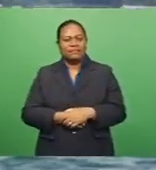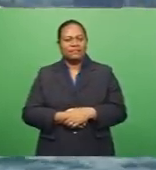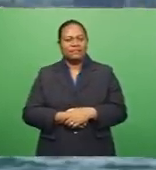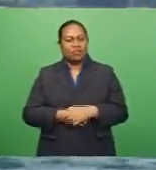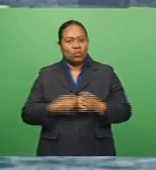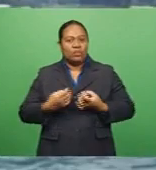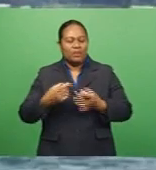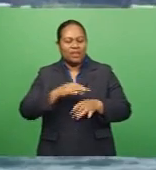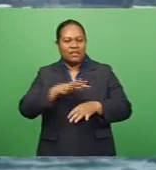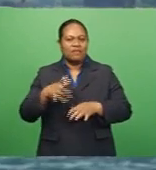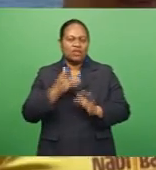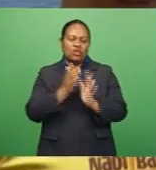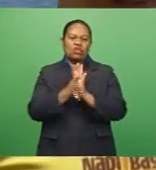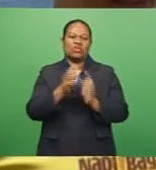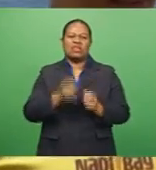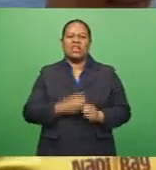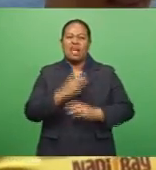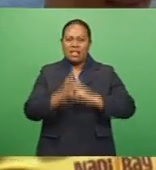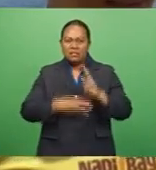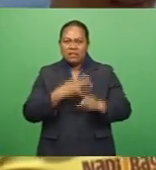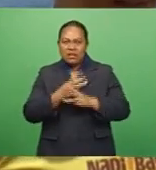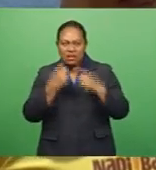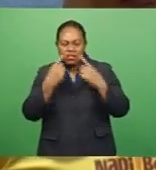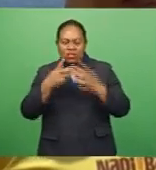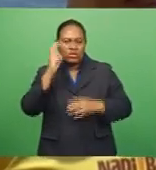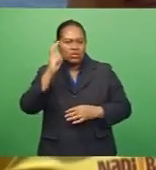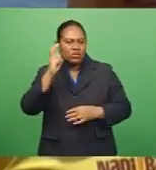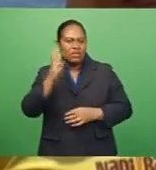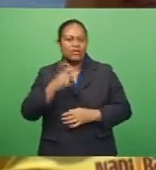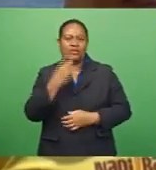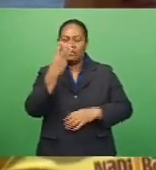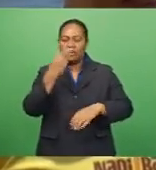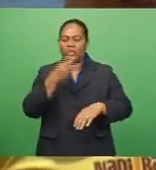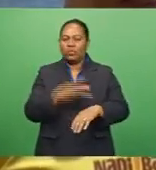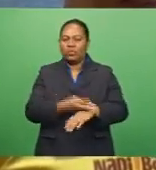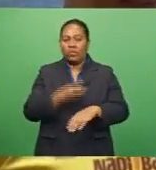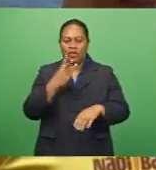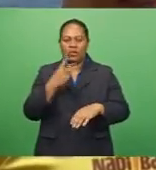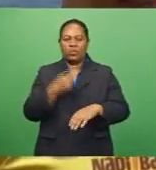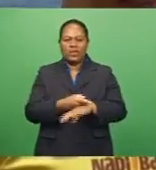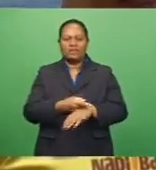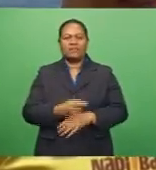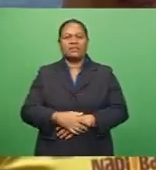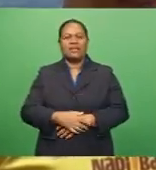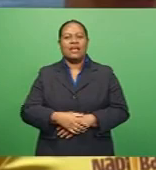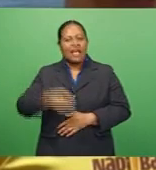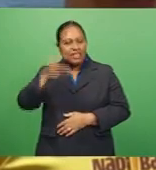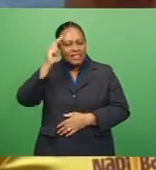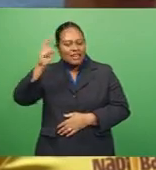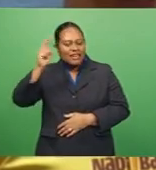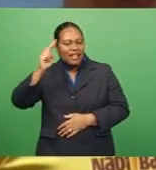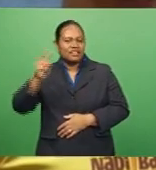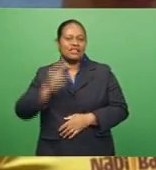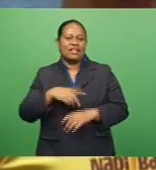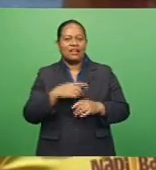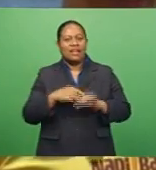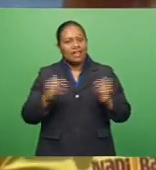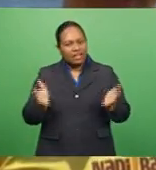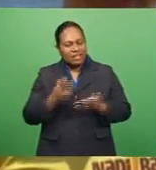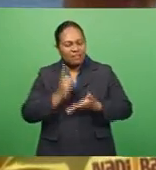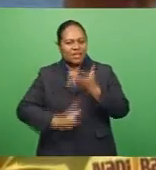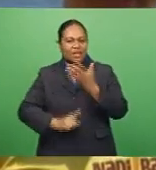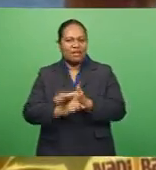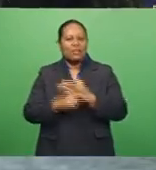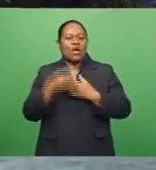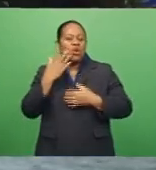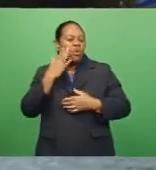then we go into our sprint season. So we have another three weeks of sprints and then our national sprints, which is, we're